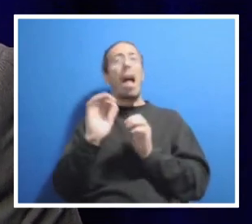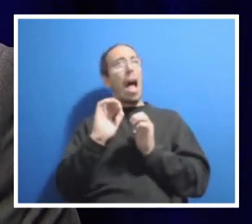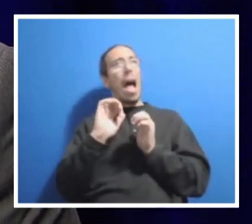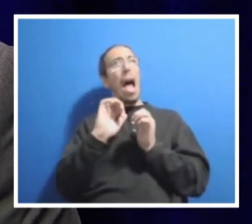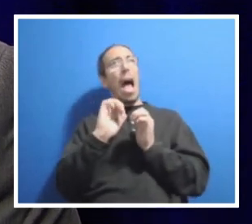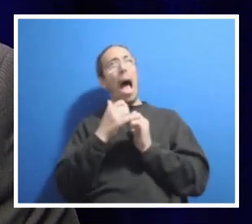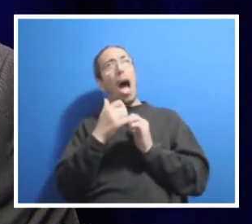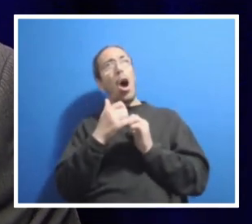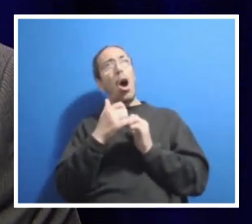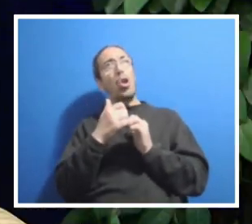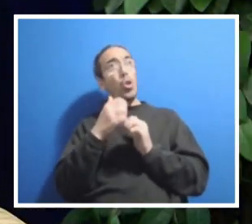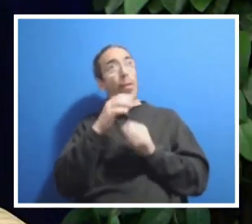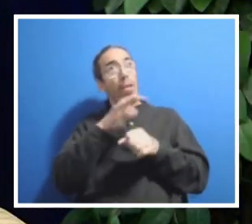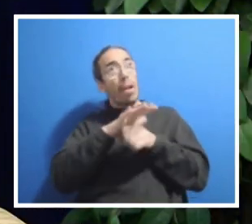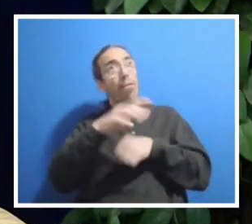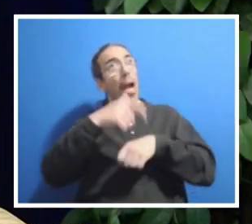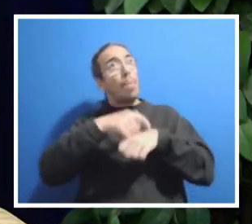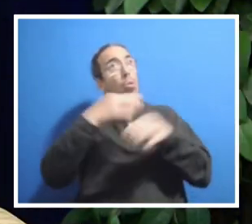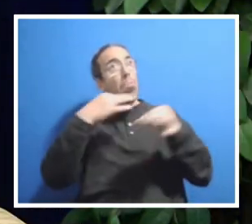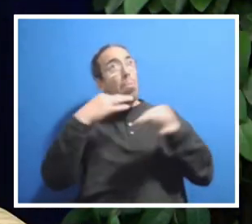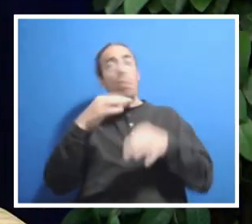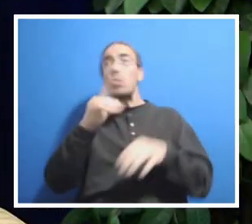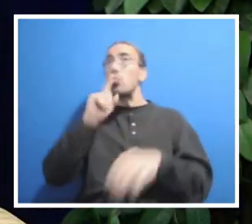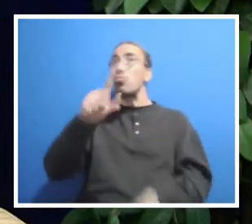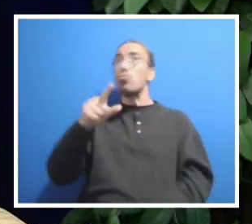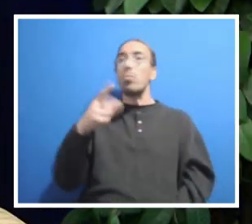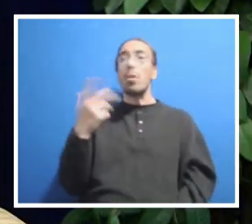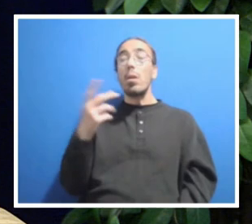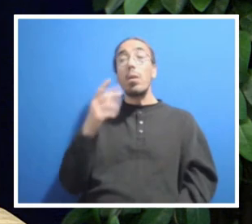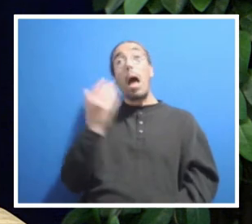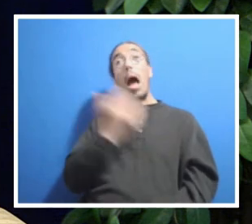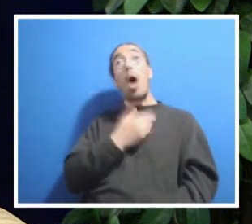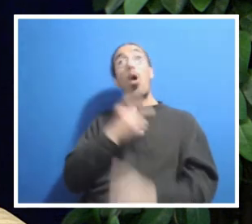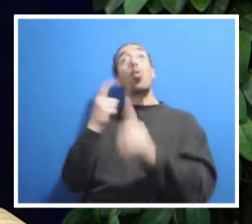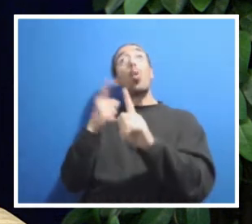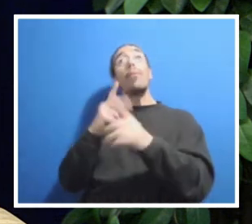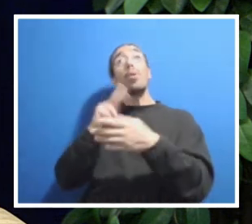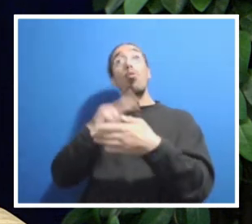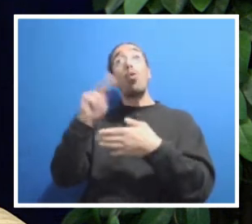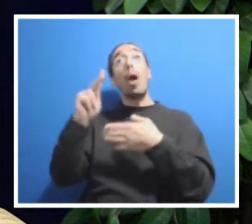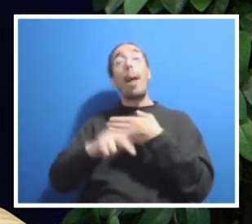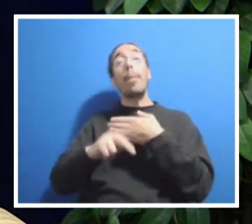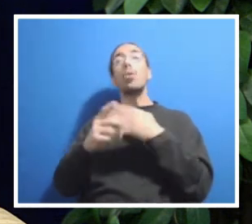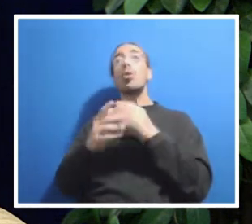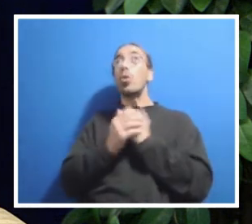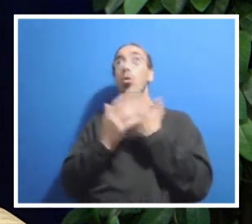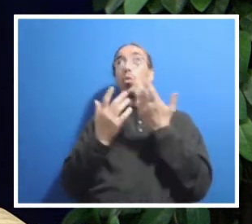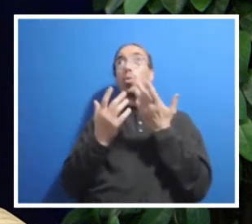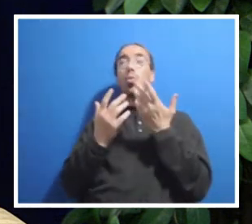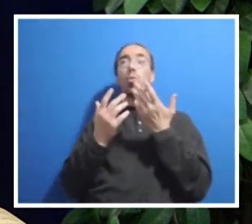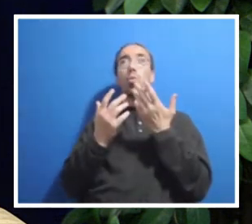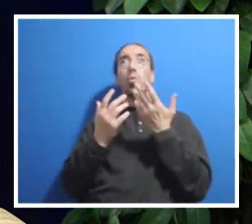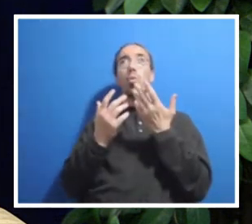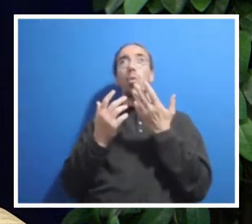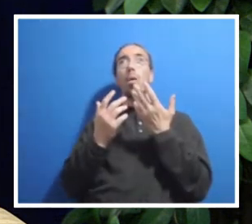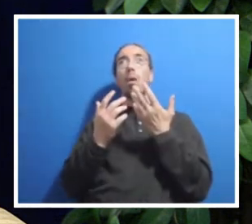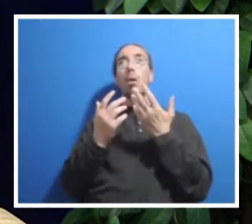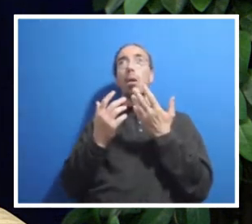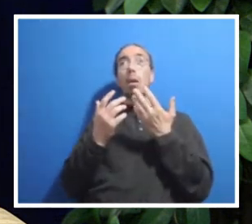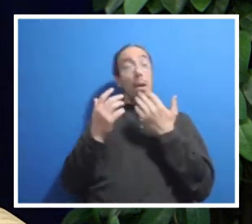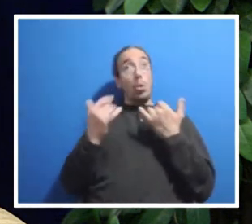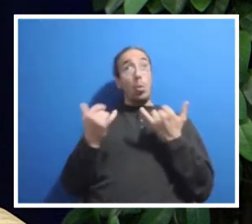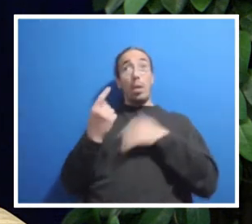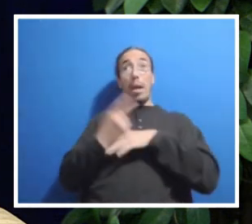any timing updates on that? Sure. So the goal of this program was to modernize our job classification and compensation program.